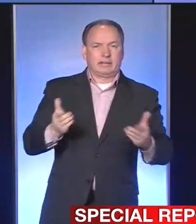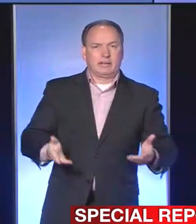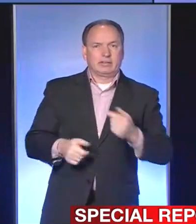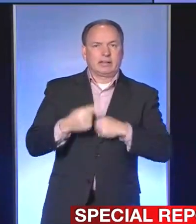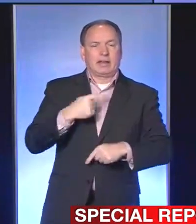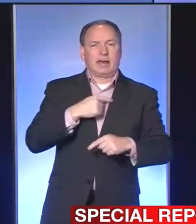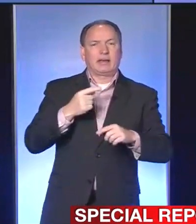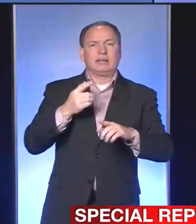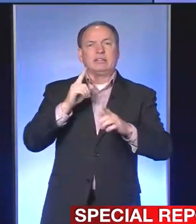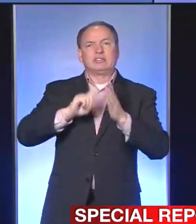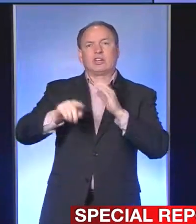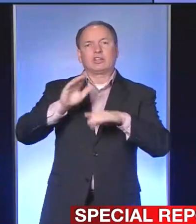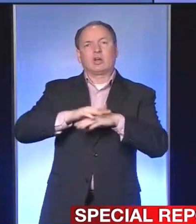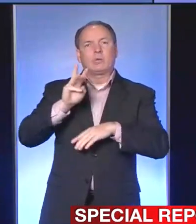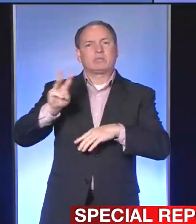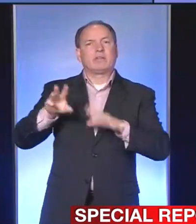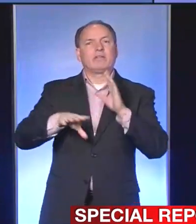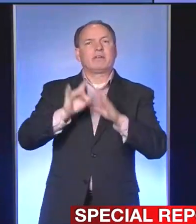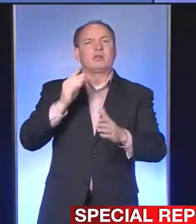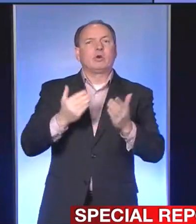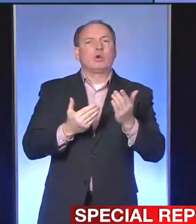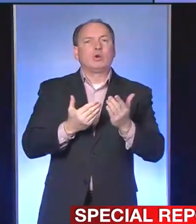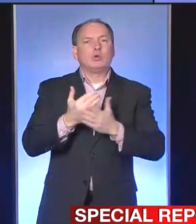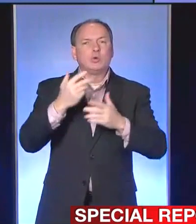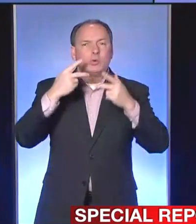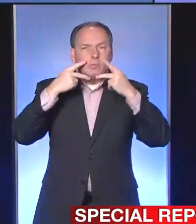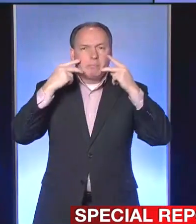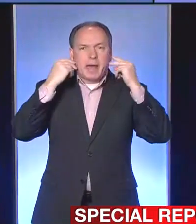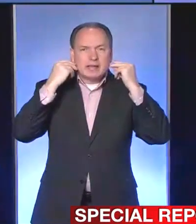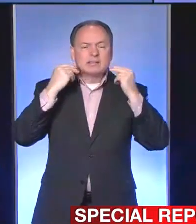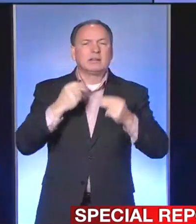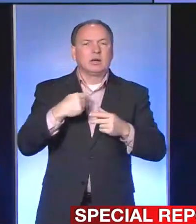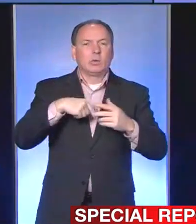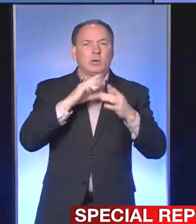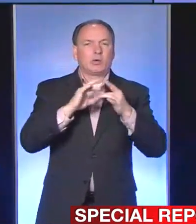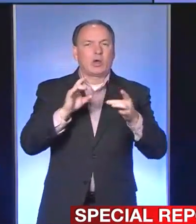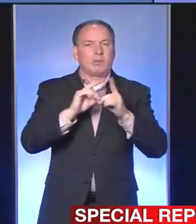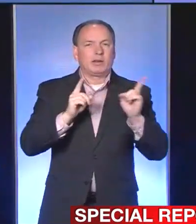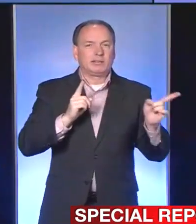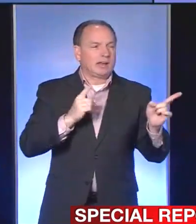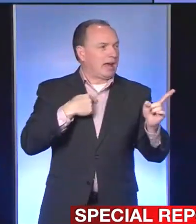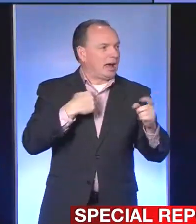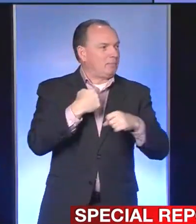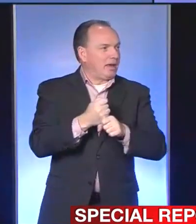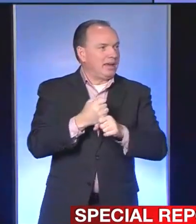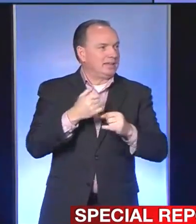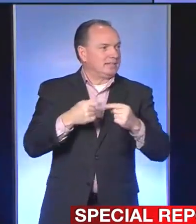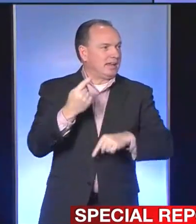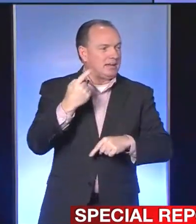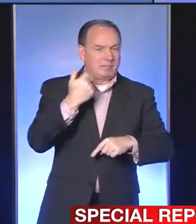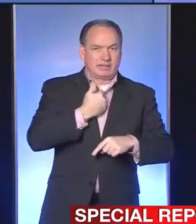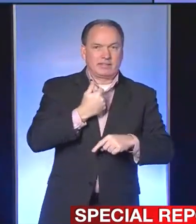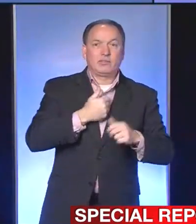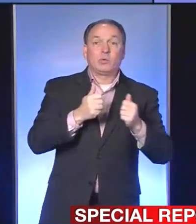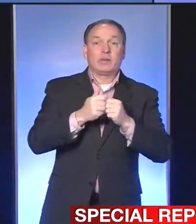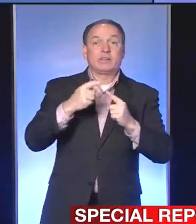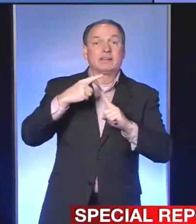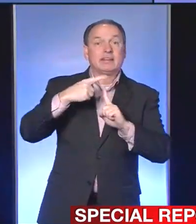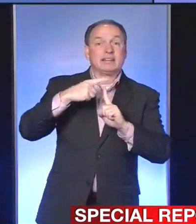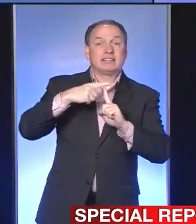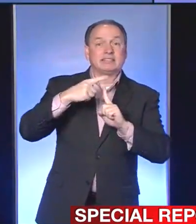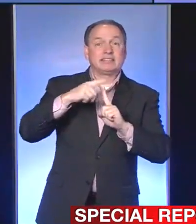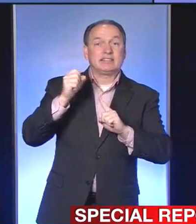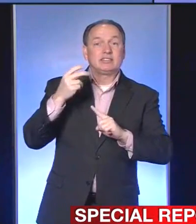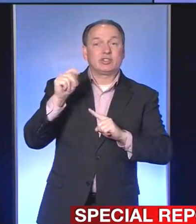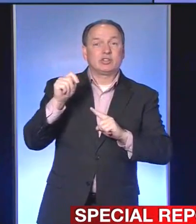I found a new mask that we're also talking about. I made this today with a t-shirt and